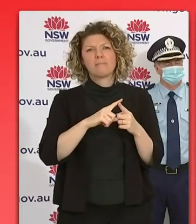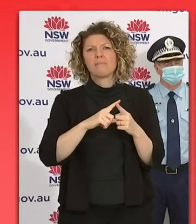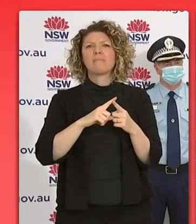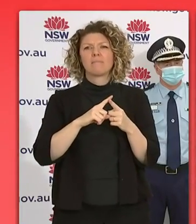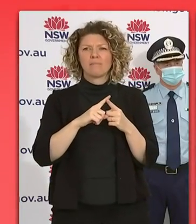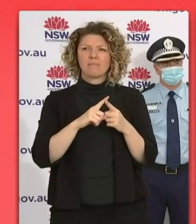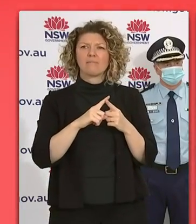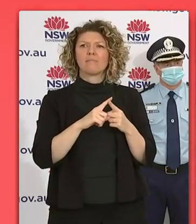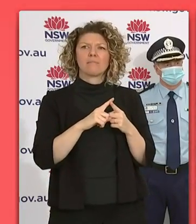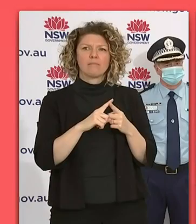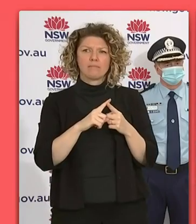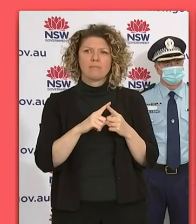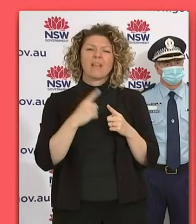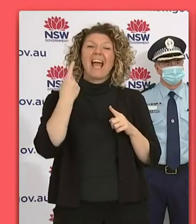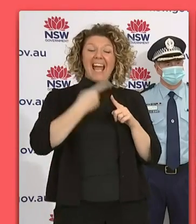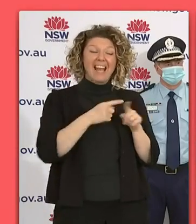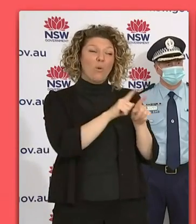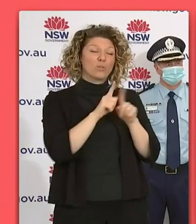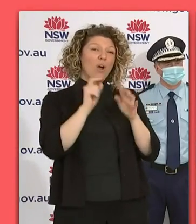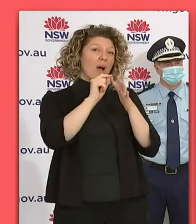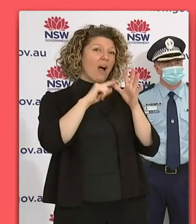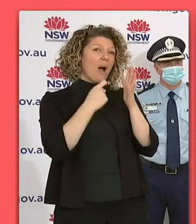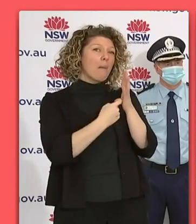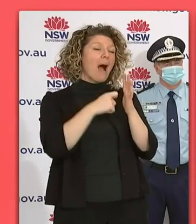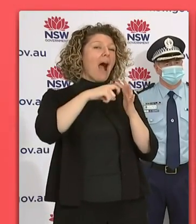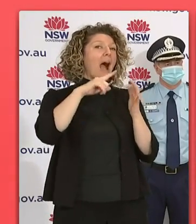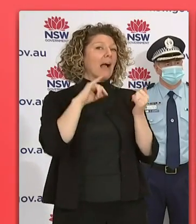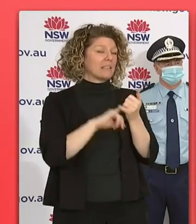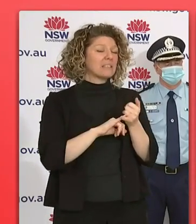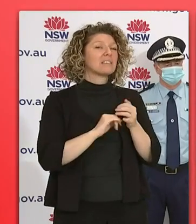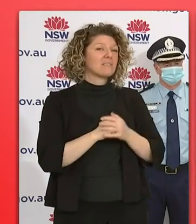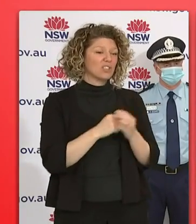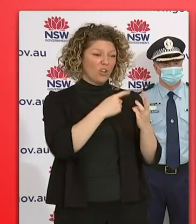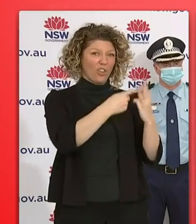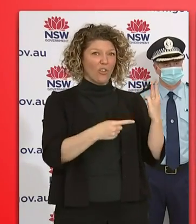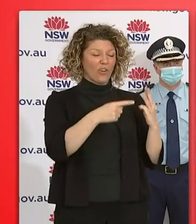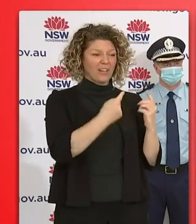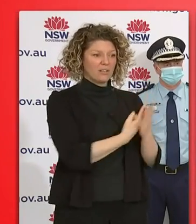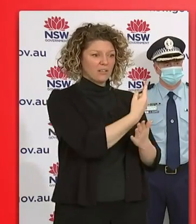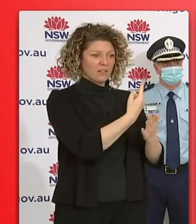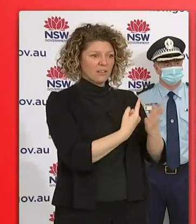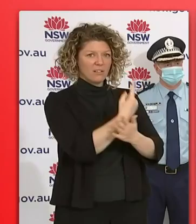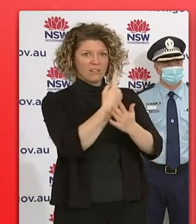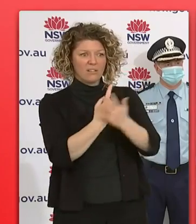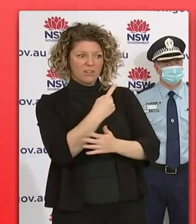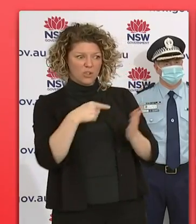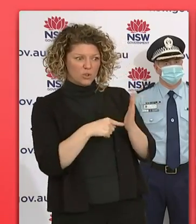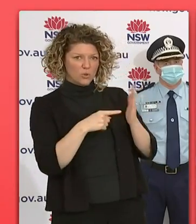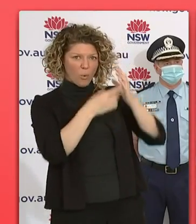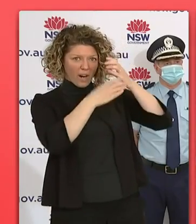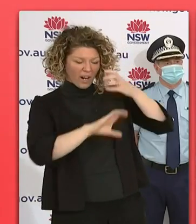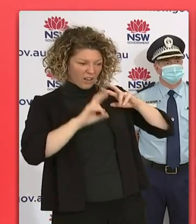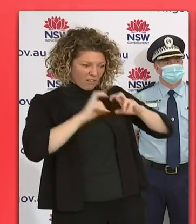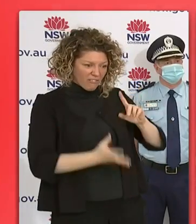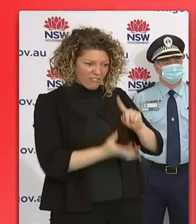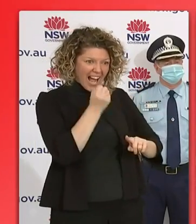community in Western New South Wales to please note the stay at home orders. Stay within your household.